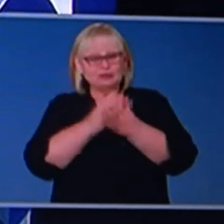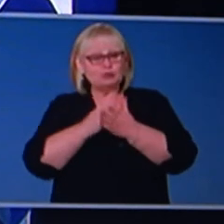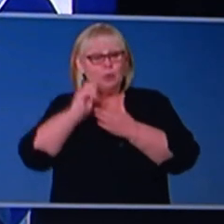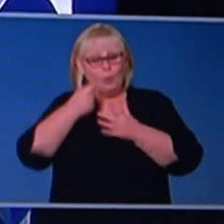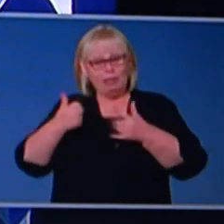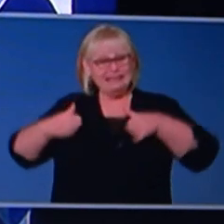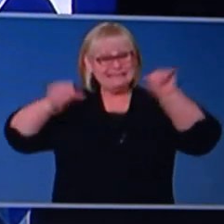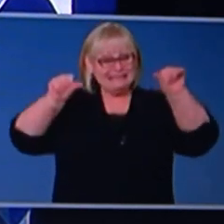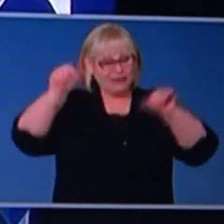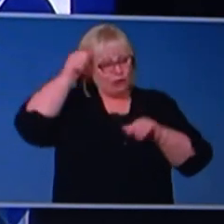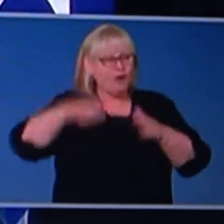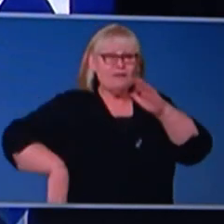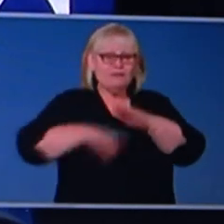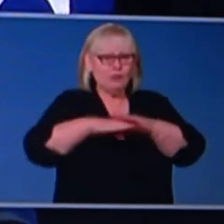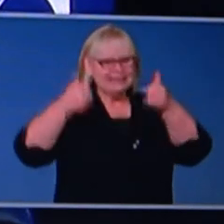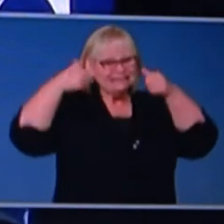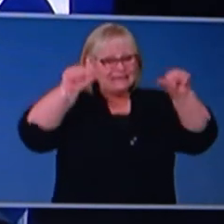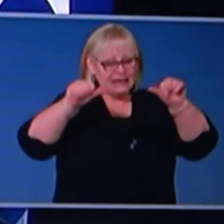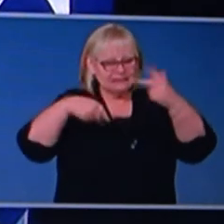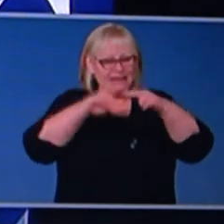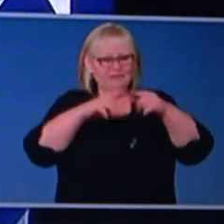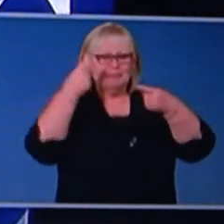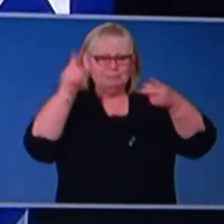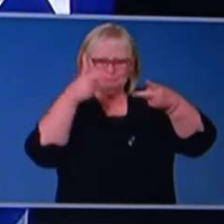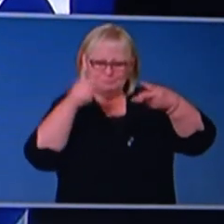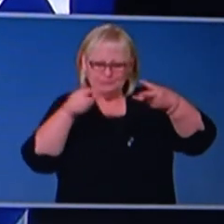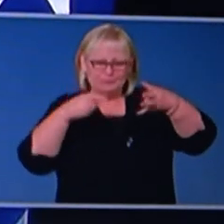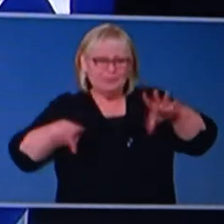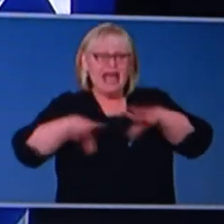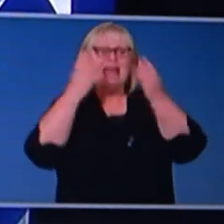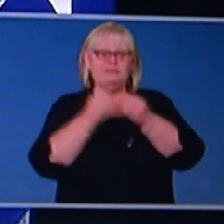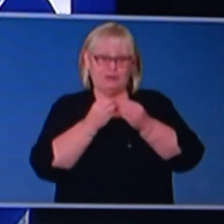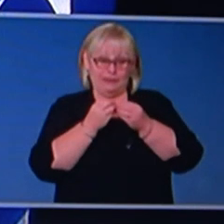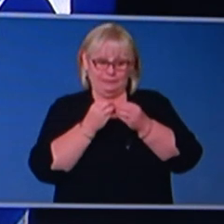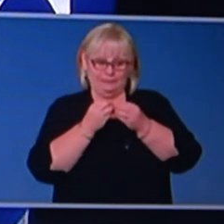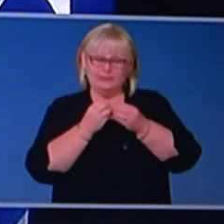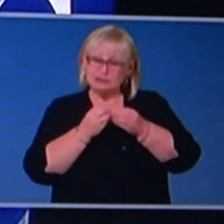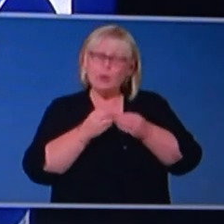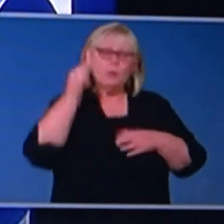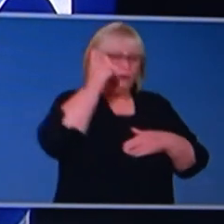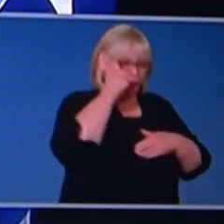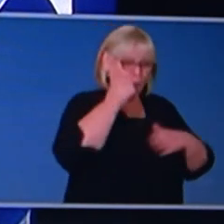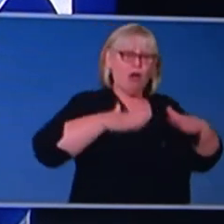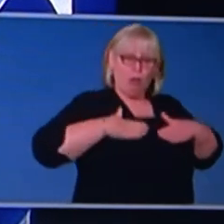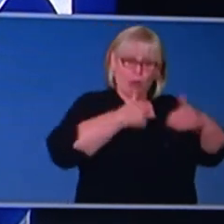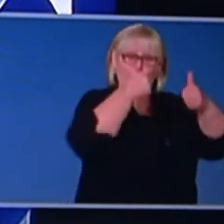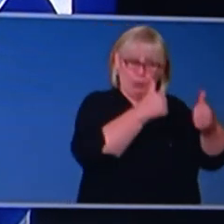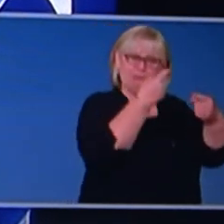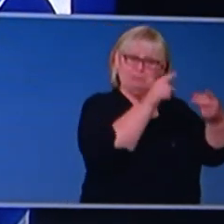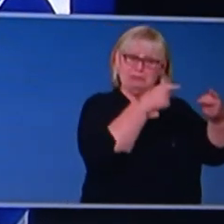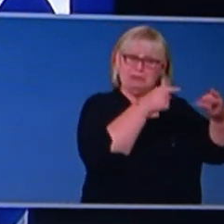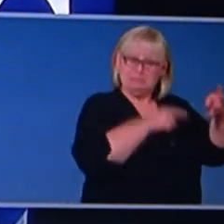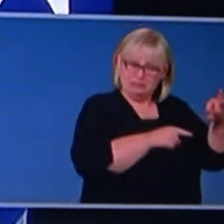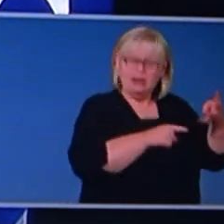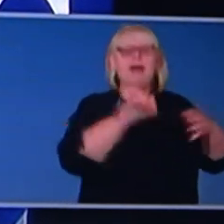measured by together with the outcomes we are seeking on health. We need to restart our economy.